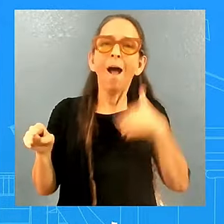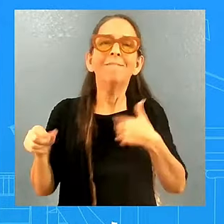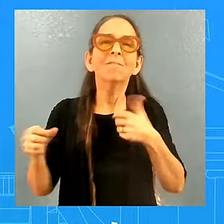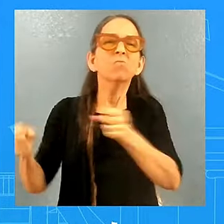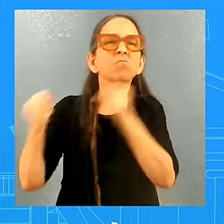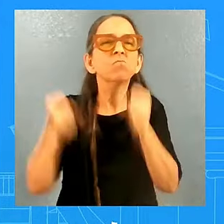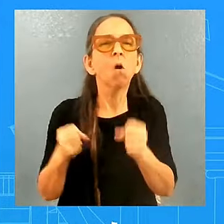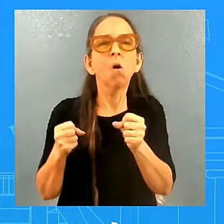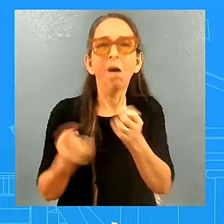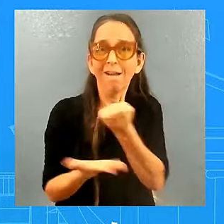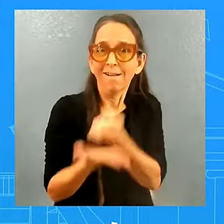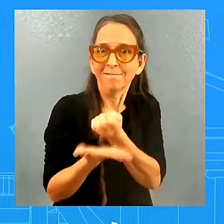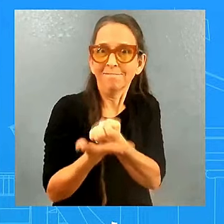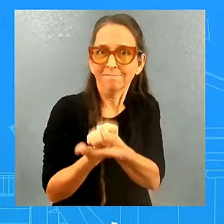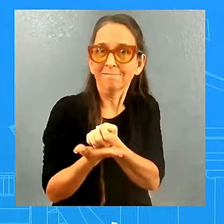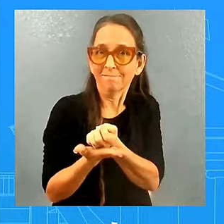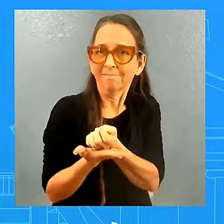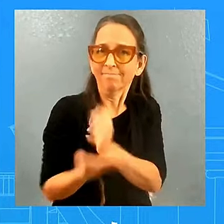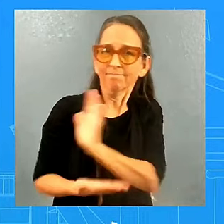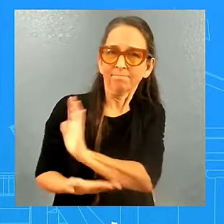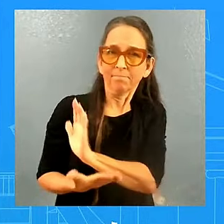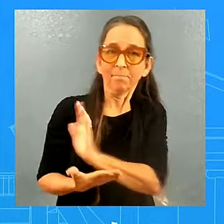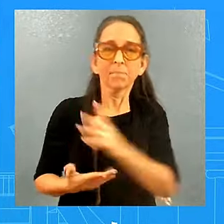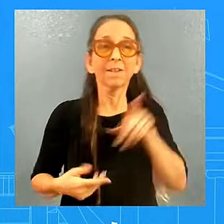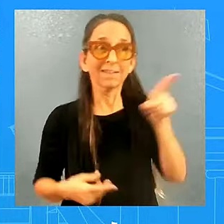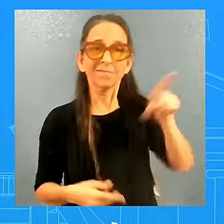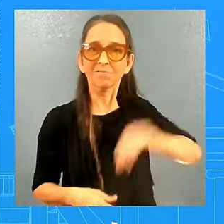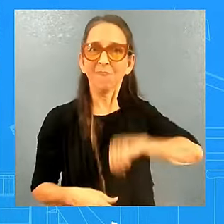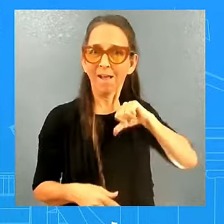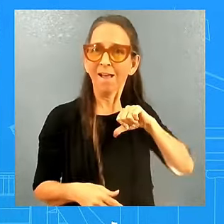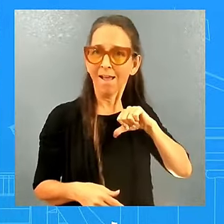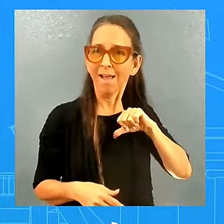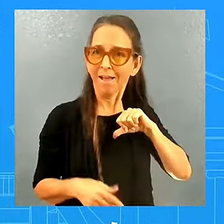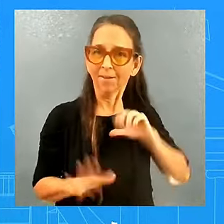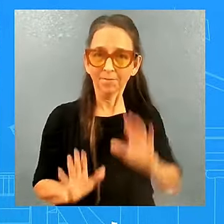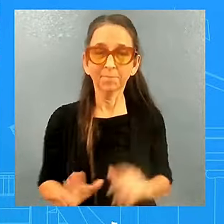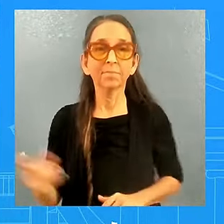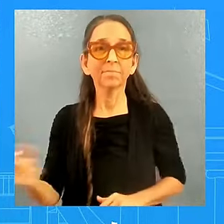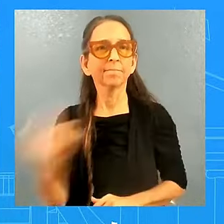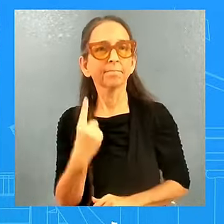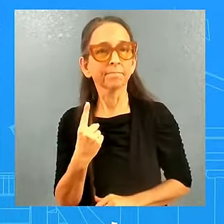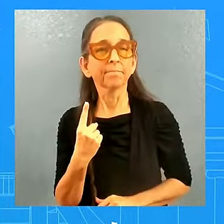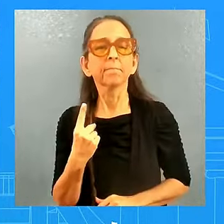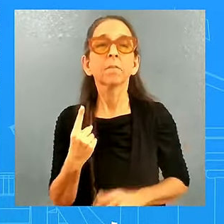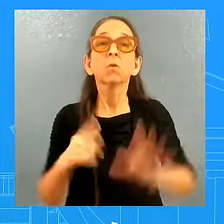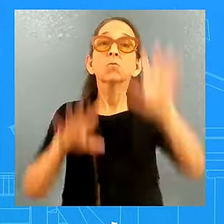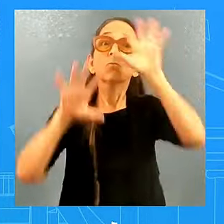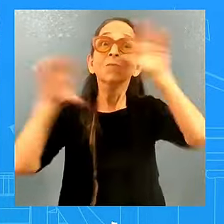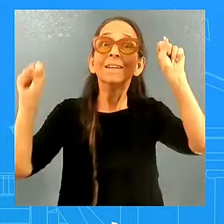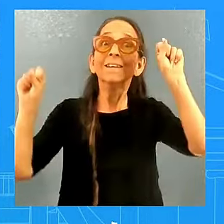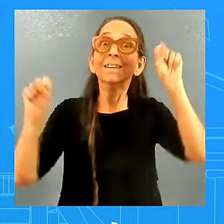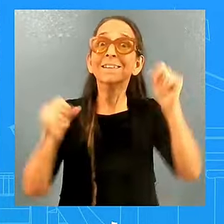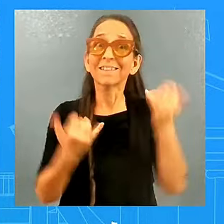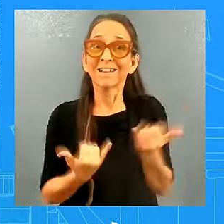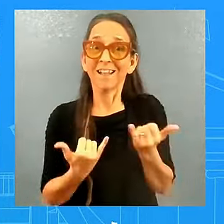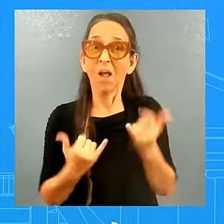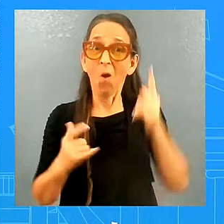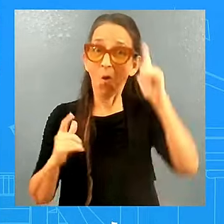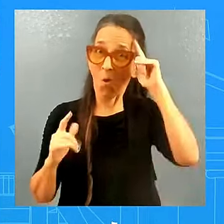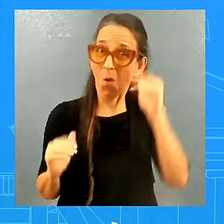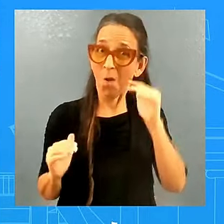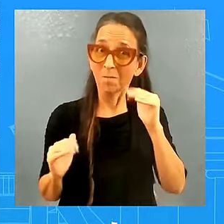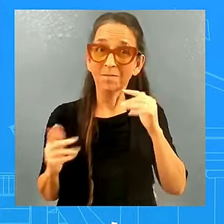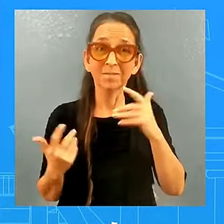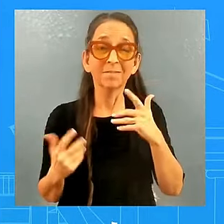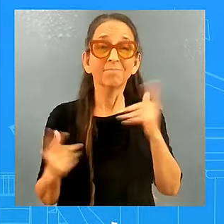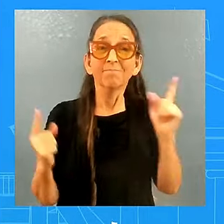now, I'm going to leave it there. And does the president hope to meet with the president-elect before leaving to go to South America, where he'll meet with world leaders? What